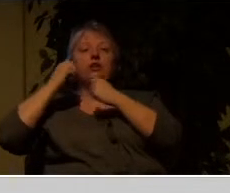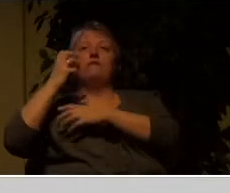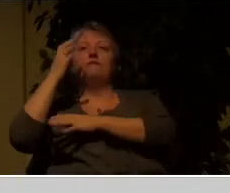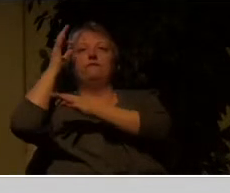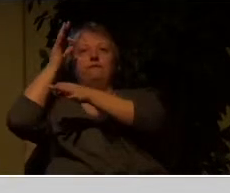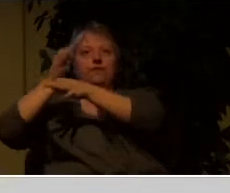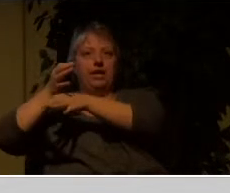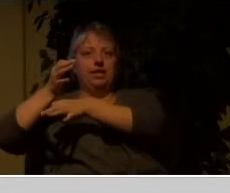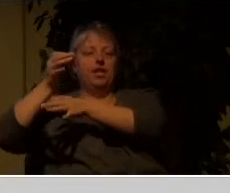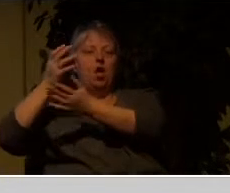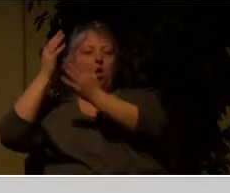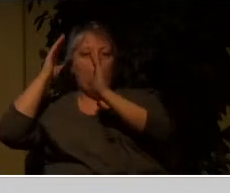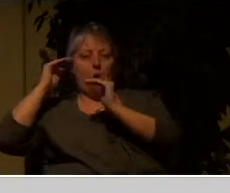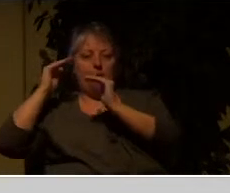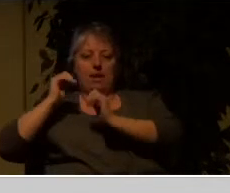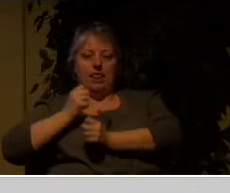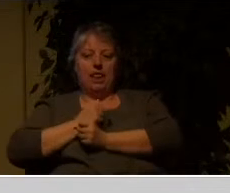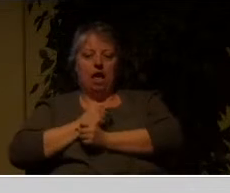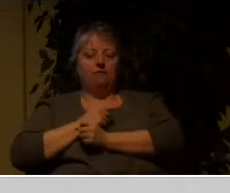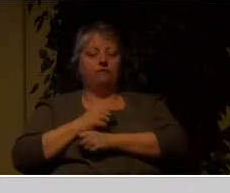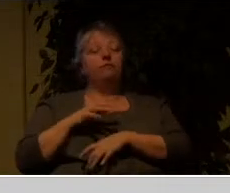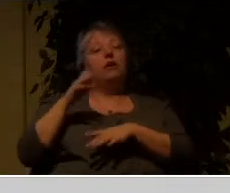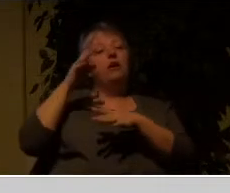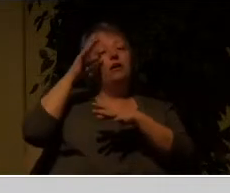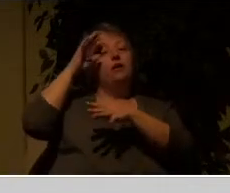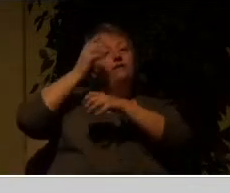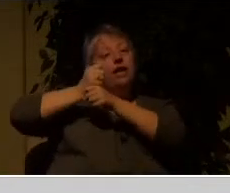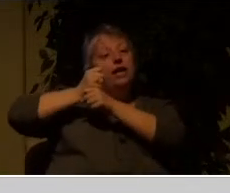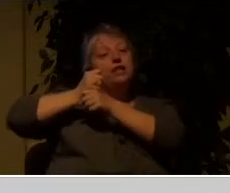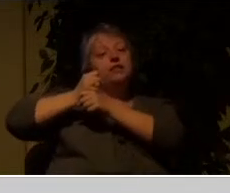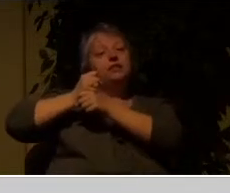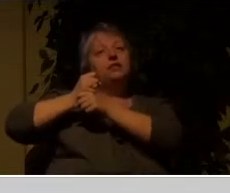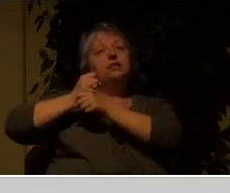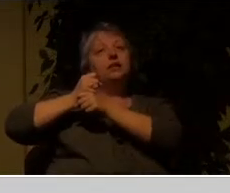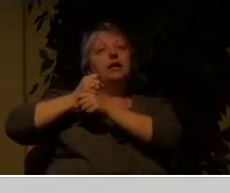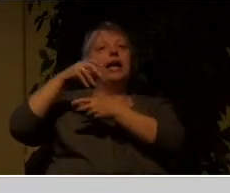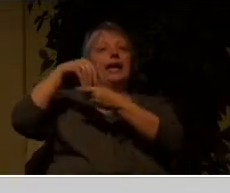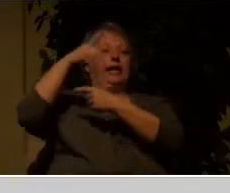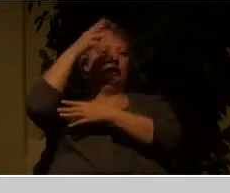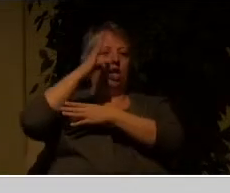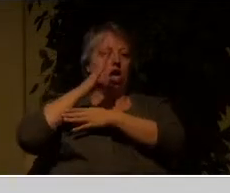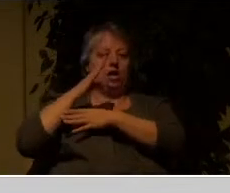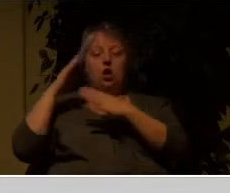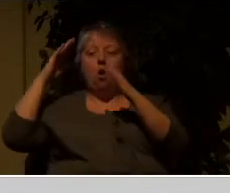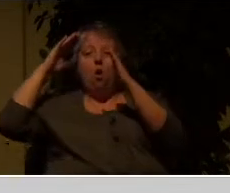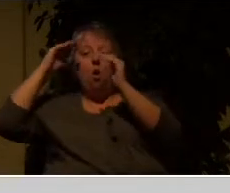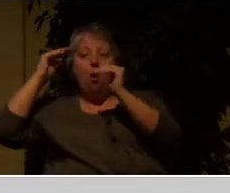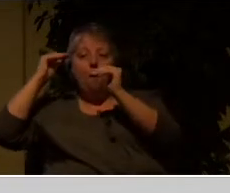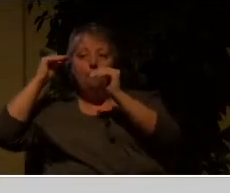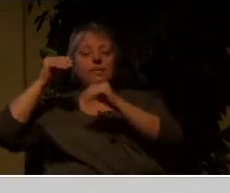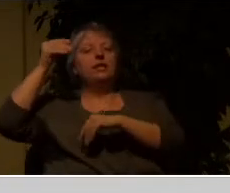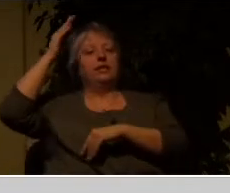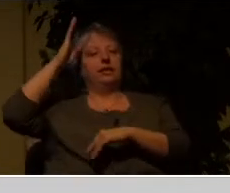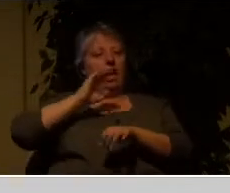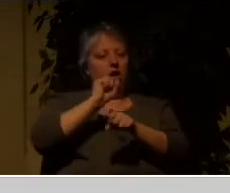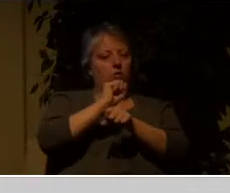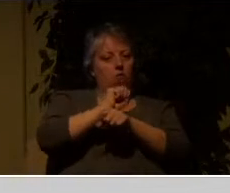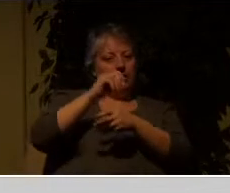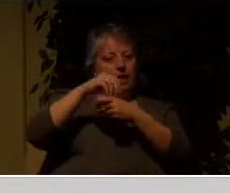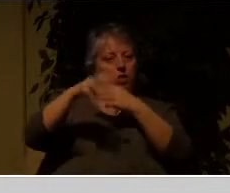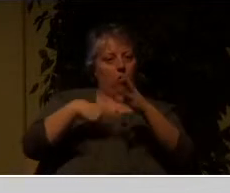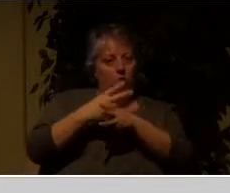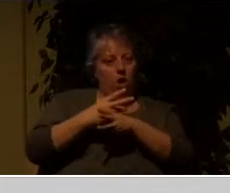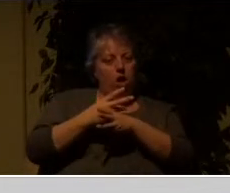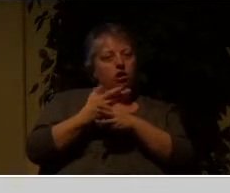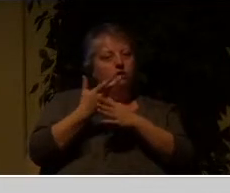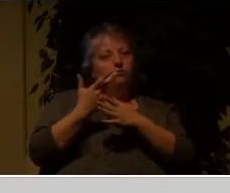Faith in God, hope that God is at work in the world to bring about redemption. Love being